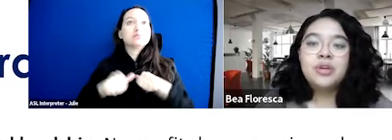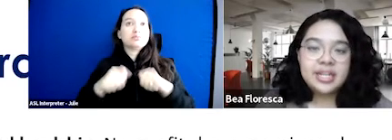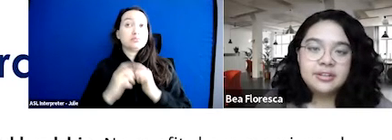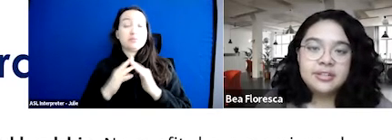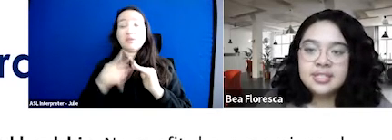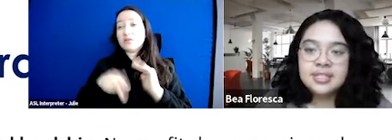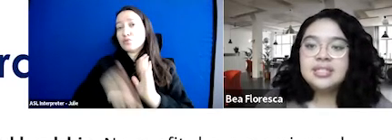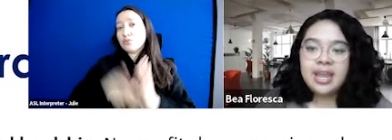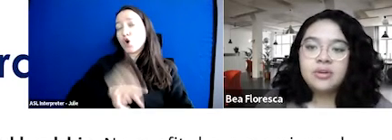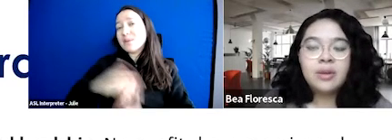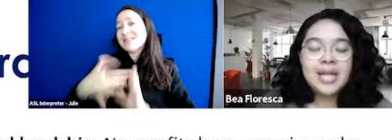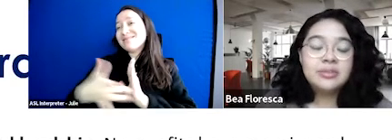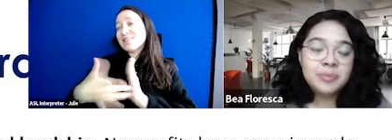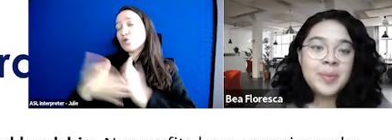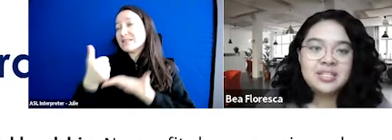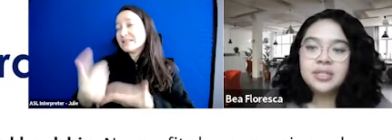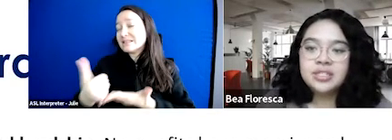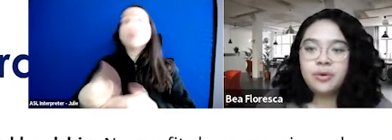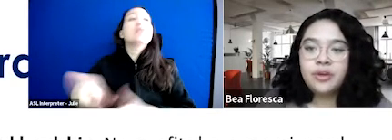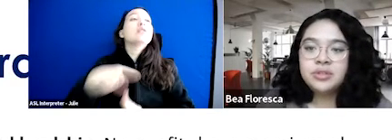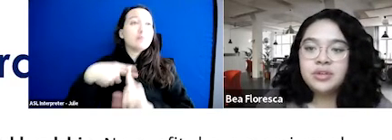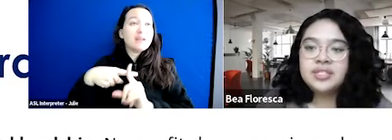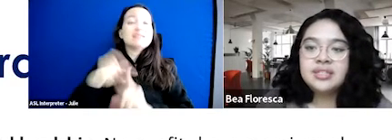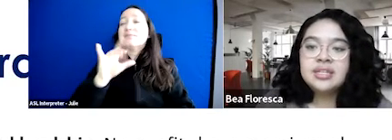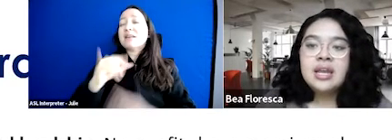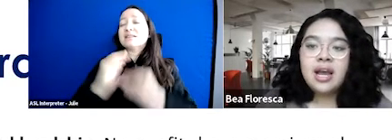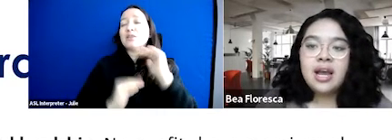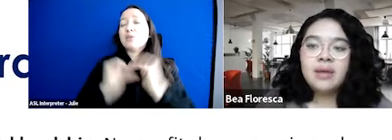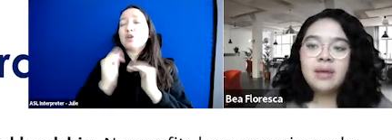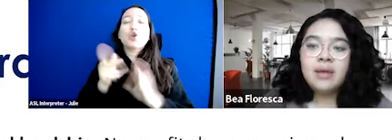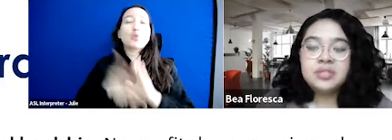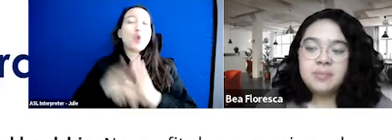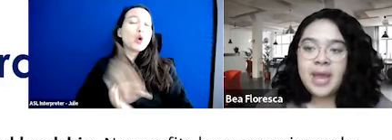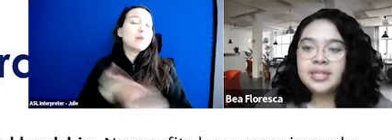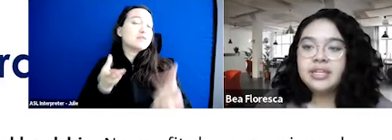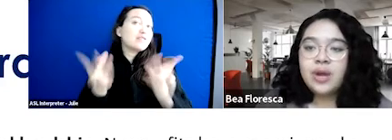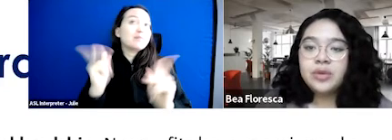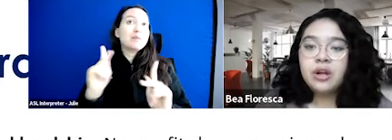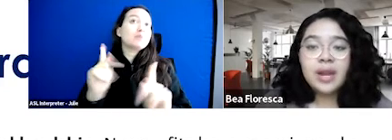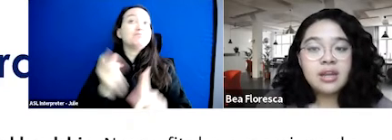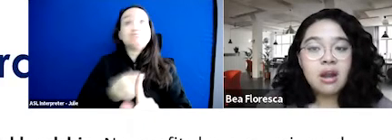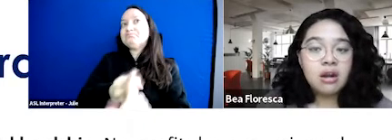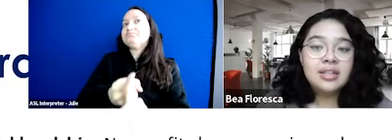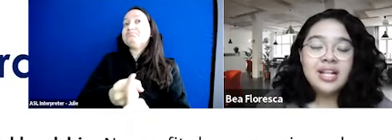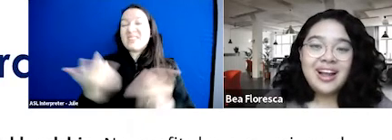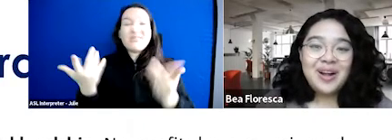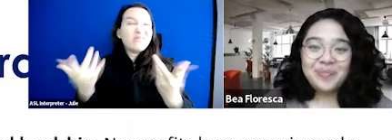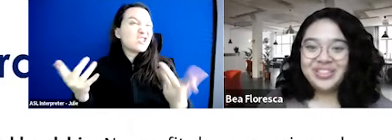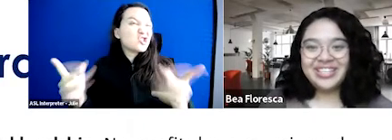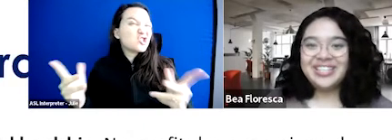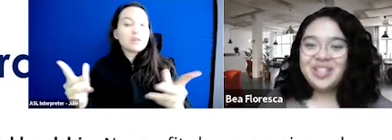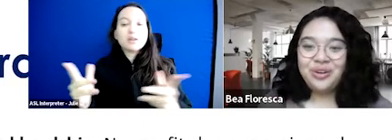to provide more technical assistance and capacity building program services for those impacted. And while we already are in